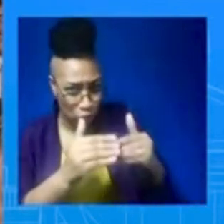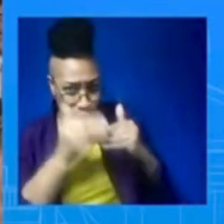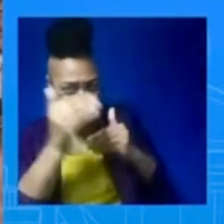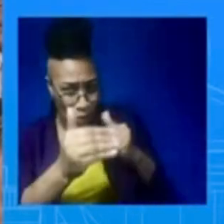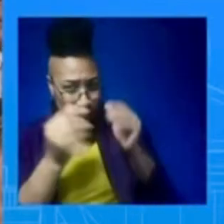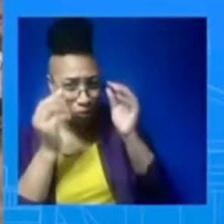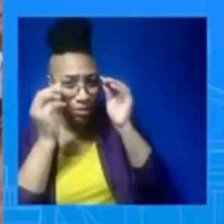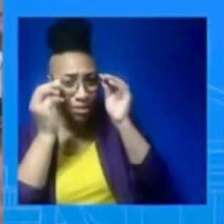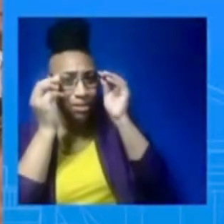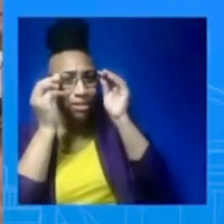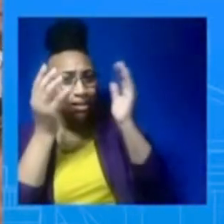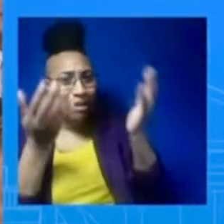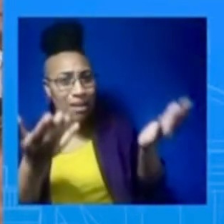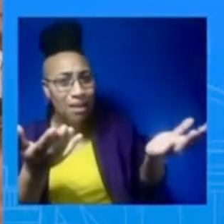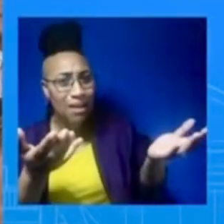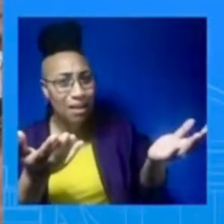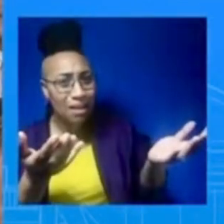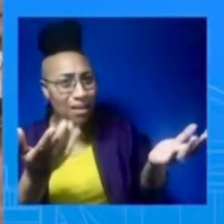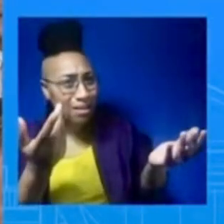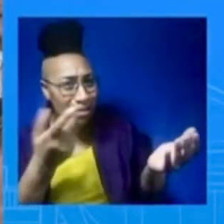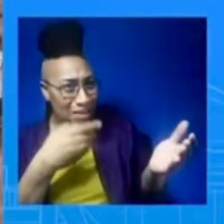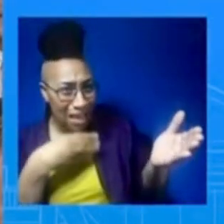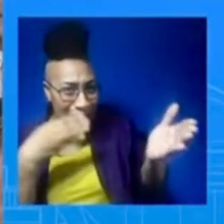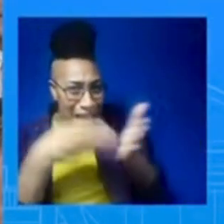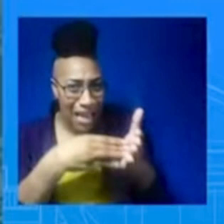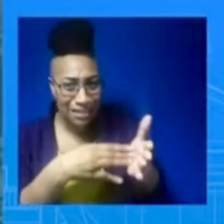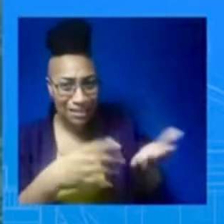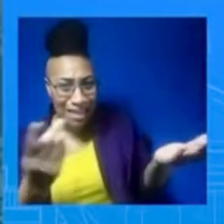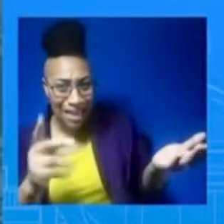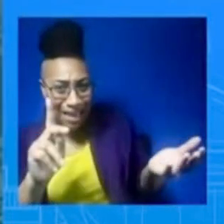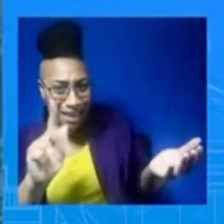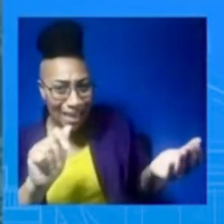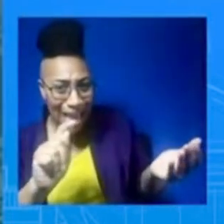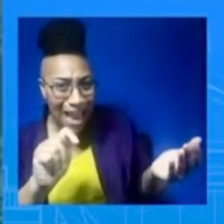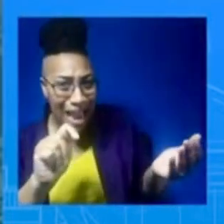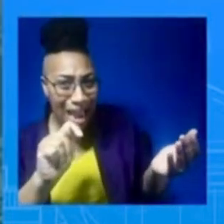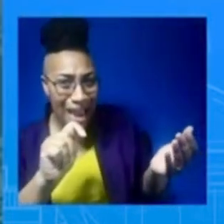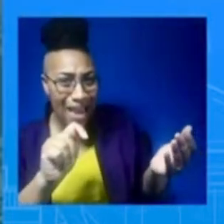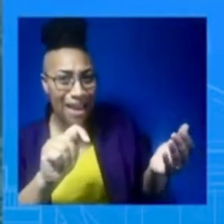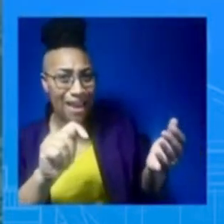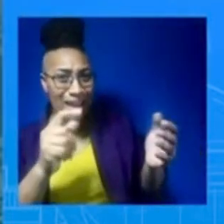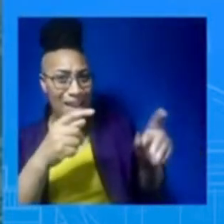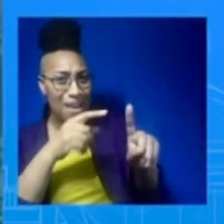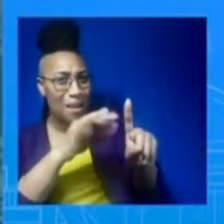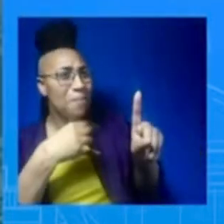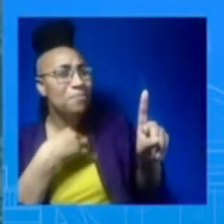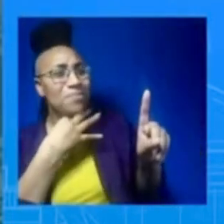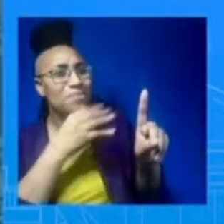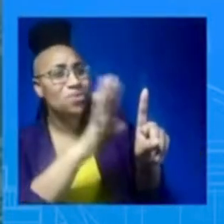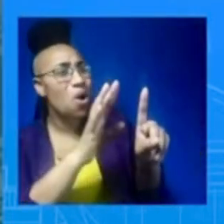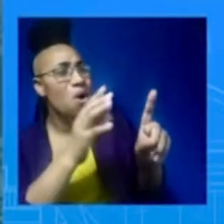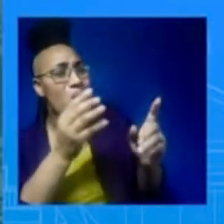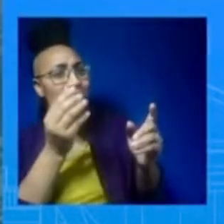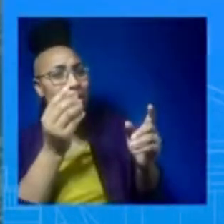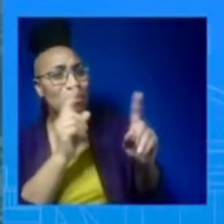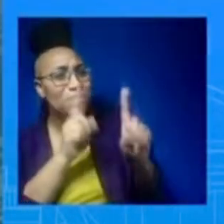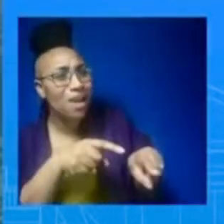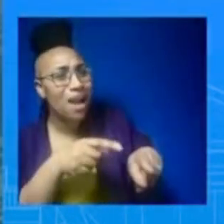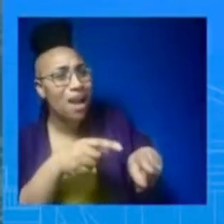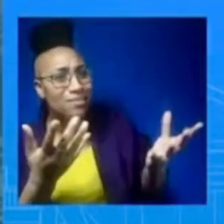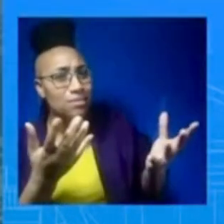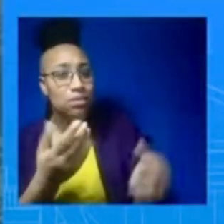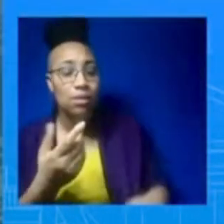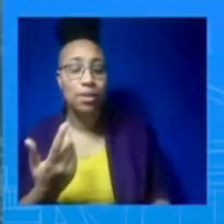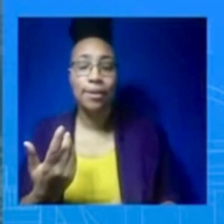threat to them. What do you say to that depiction of the events? I've already reacted to that exact criticism in the first question of the briefing.